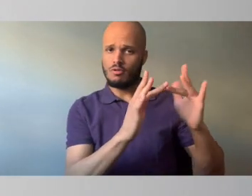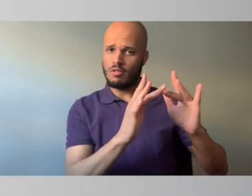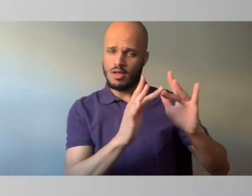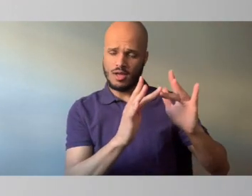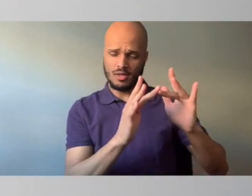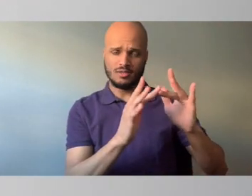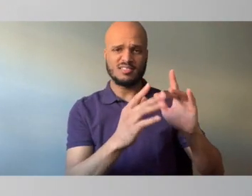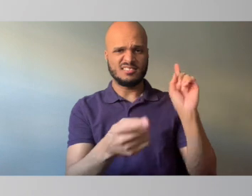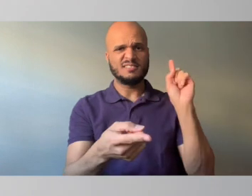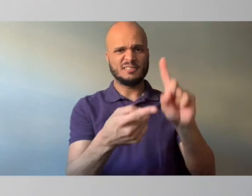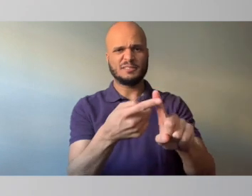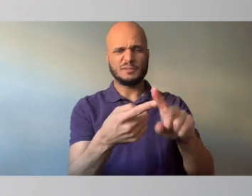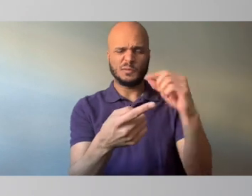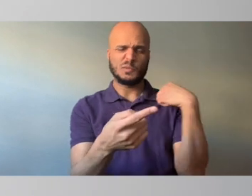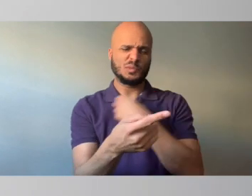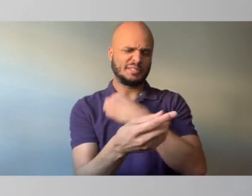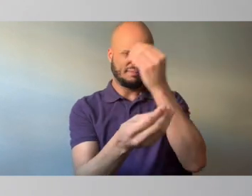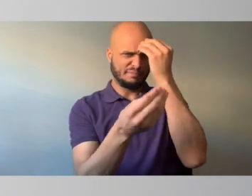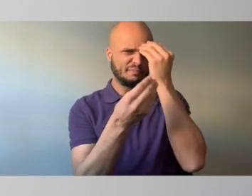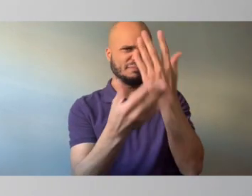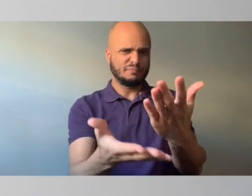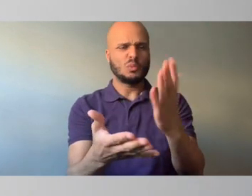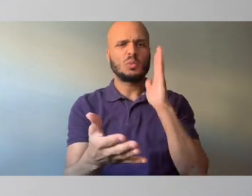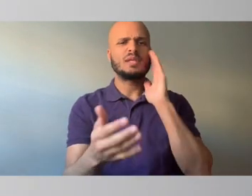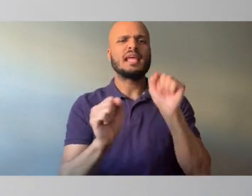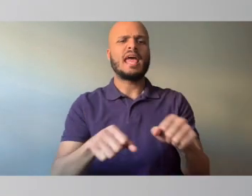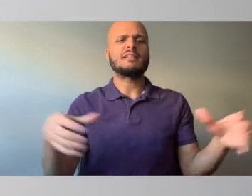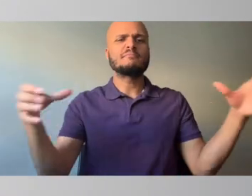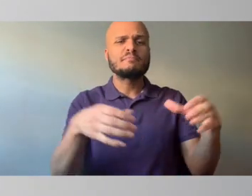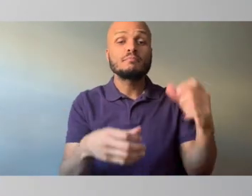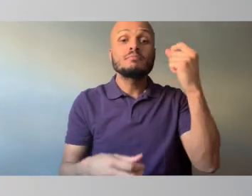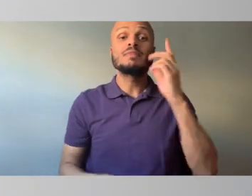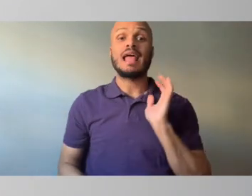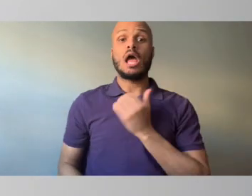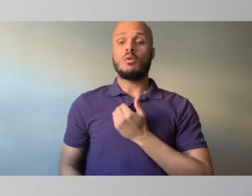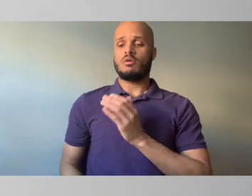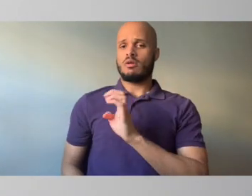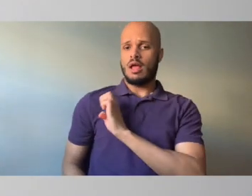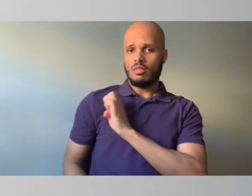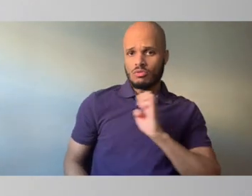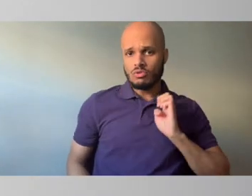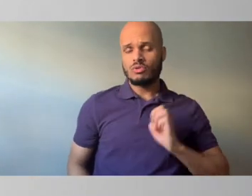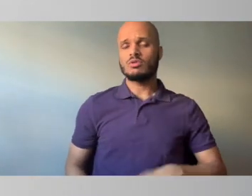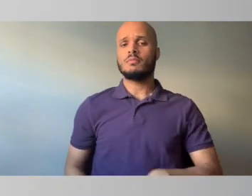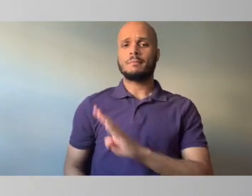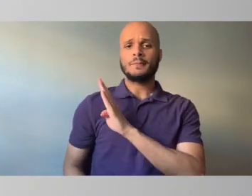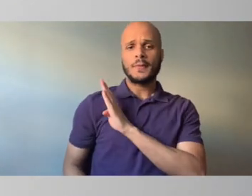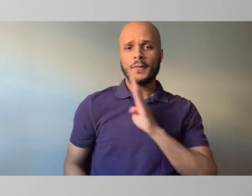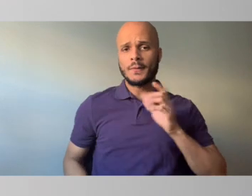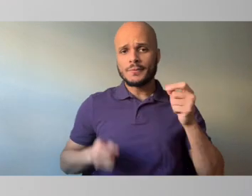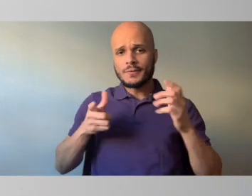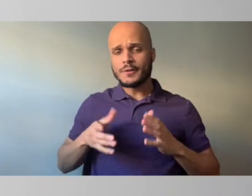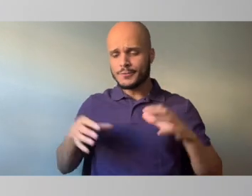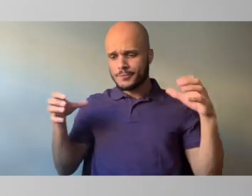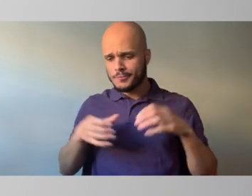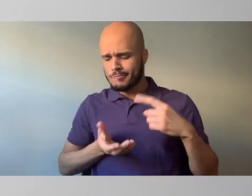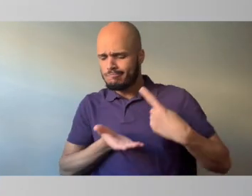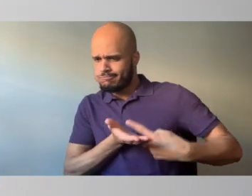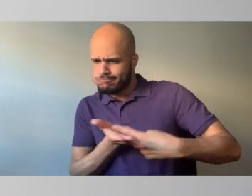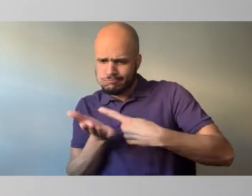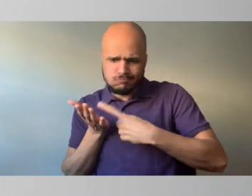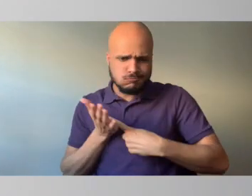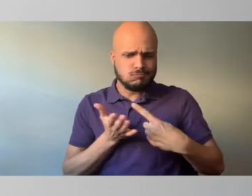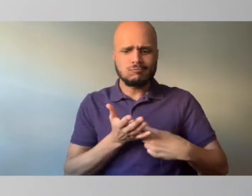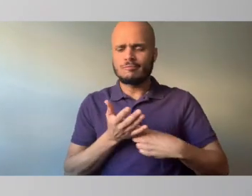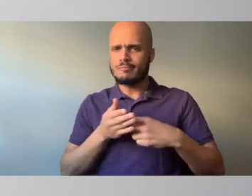until further notice. Our board of directors and board of elders have been having conversations about our plan for